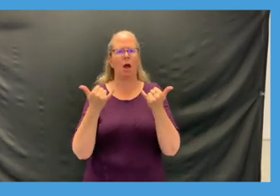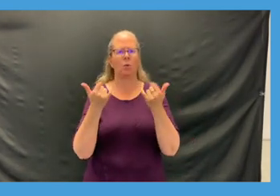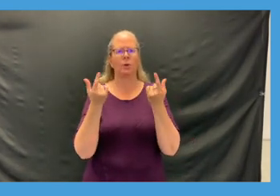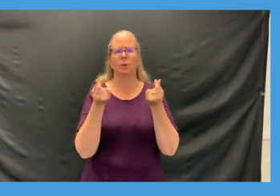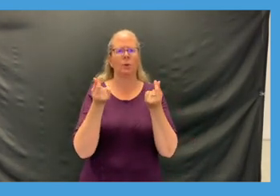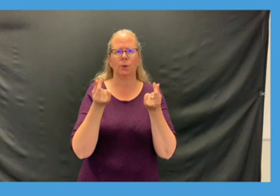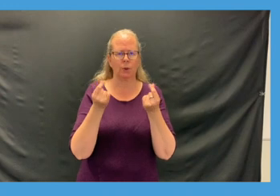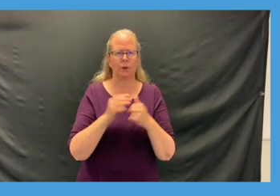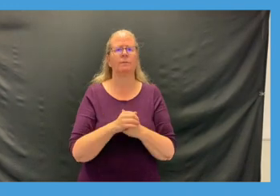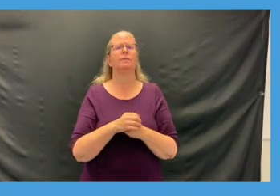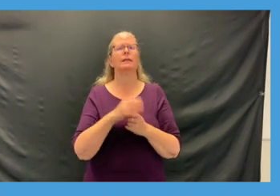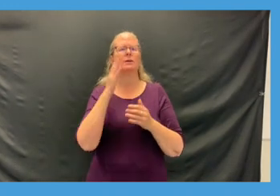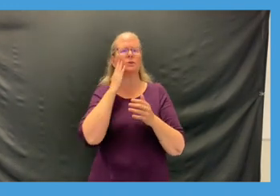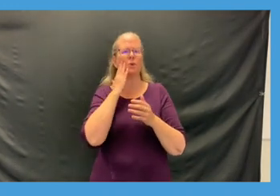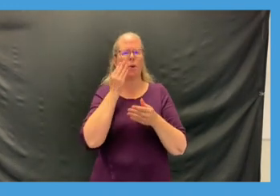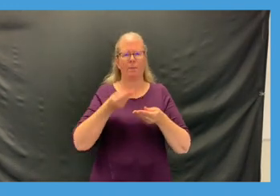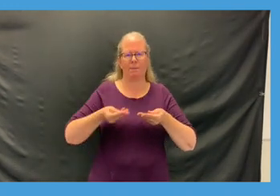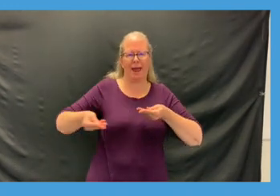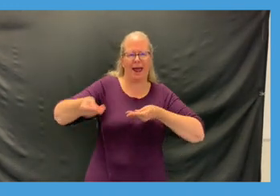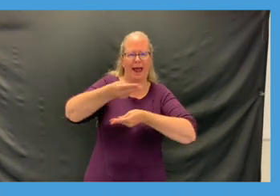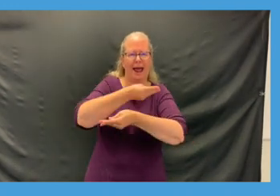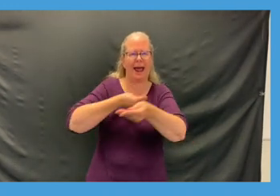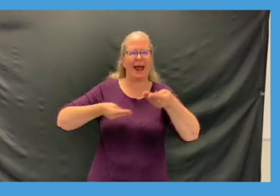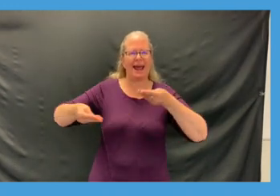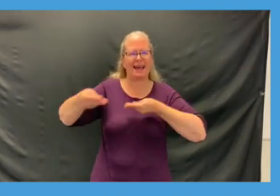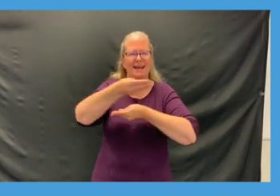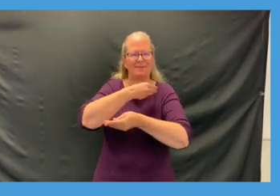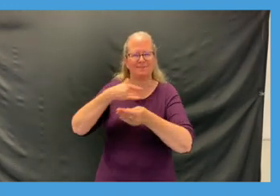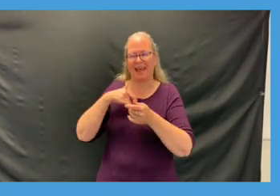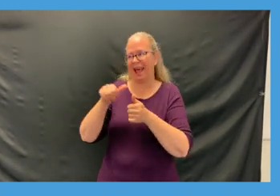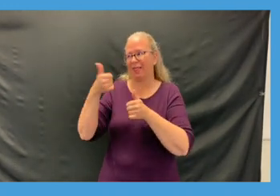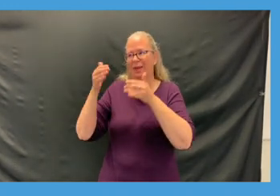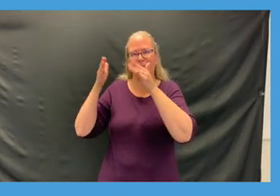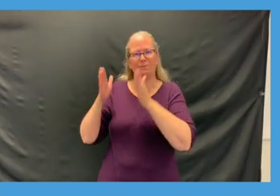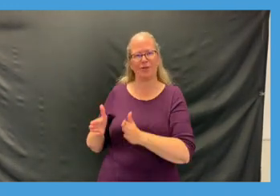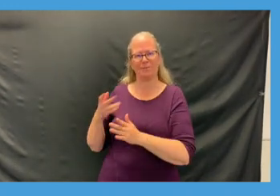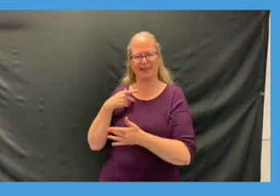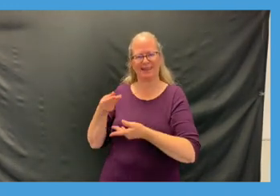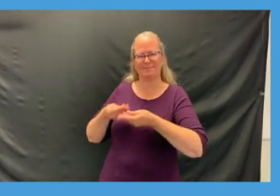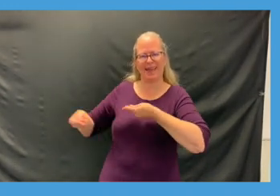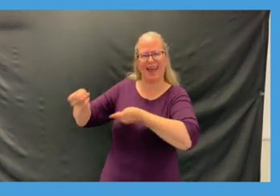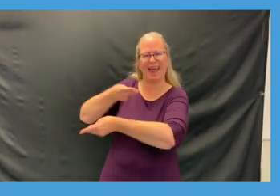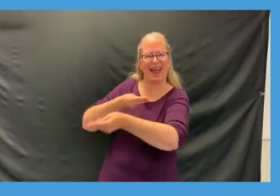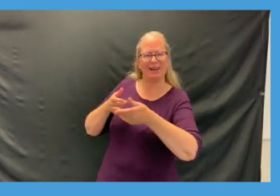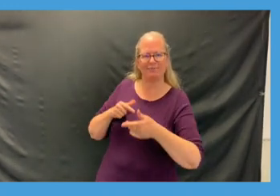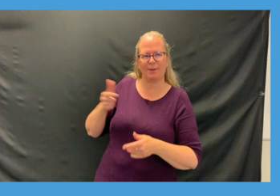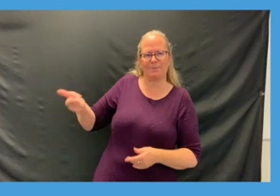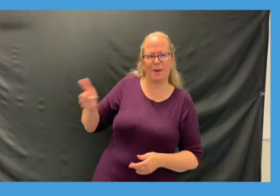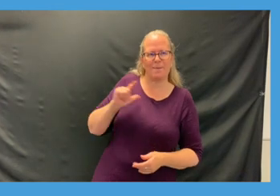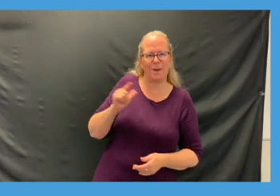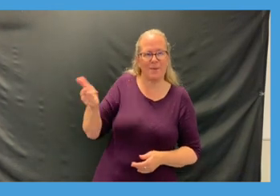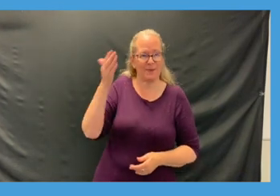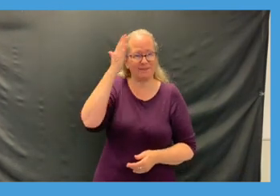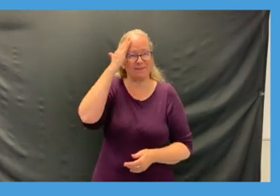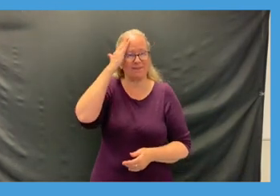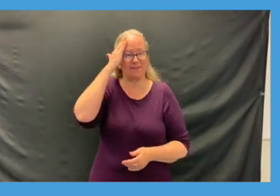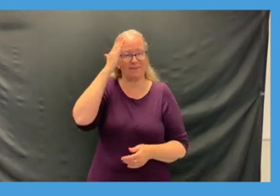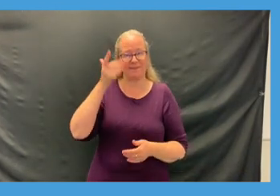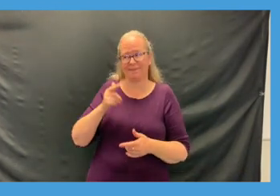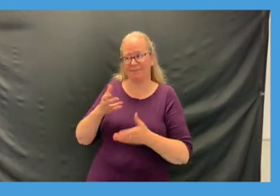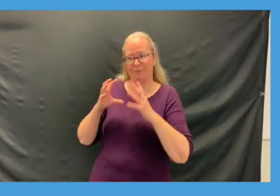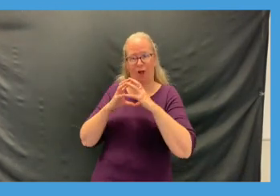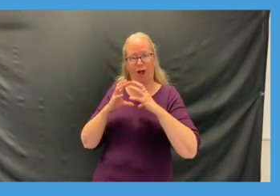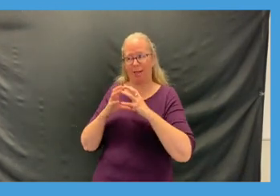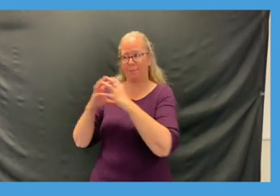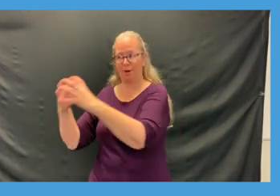that you can either have a partner or you don't need to have a partner so if you have a friend a sibling maybe your parent joining you you can just pass the ball back and